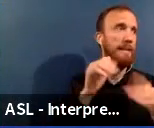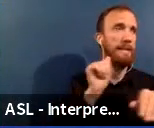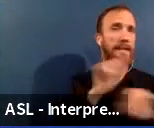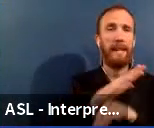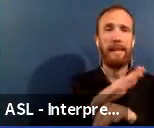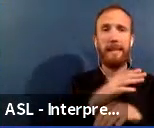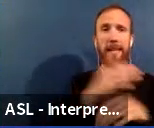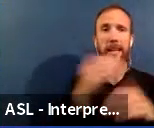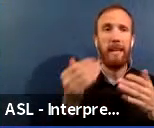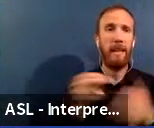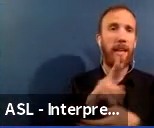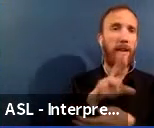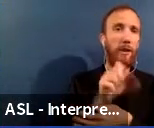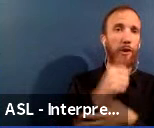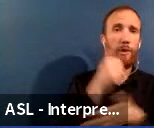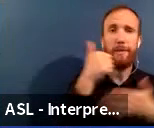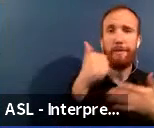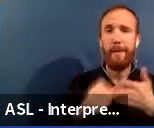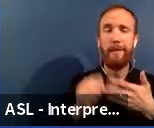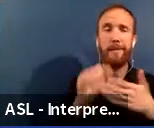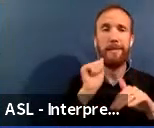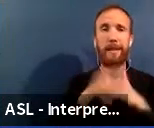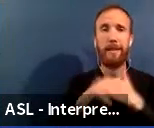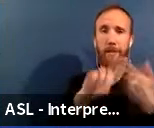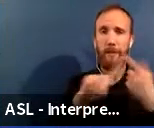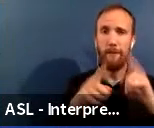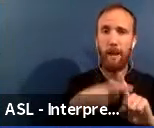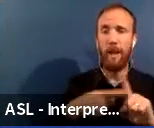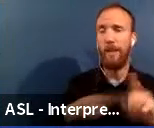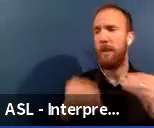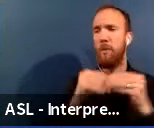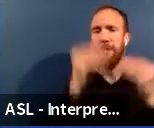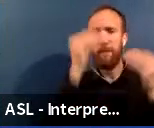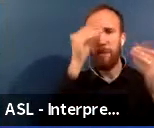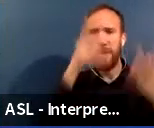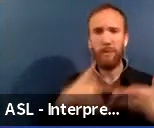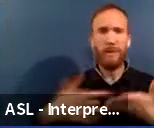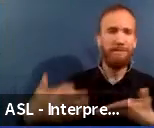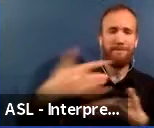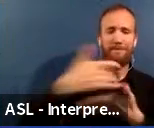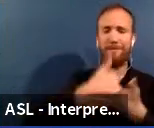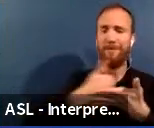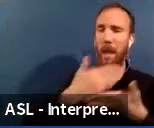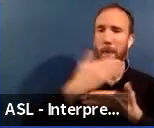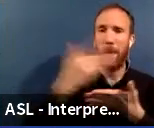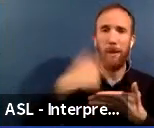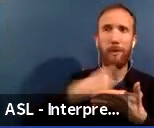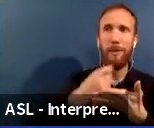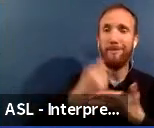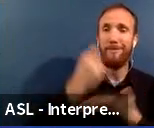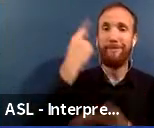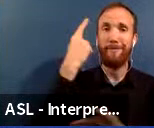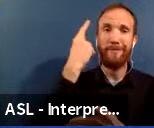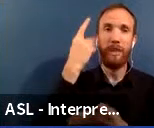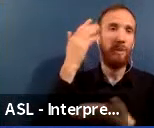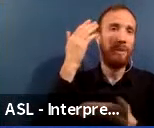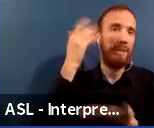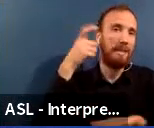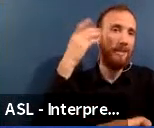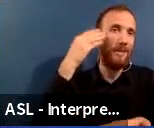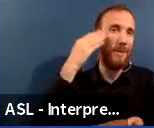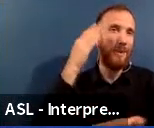on the more information we collect, the better we can understand. Uh, what are the, some of the current needs and values that people are